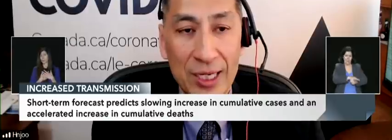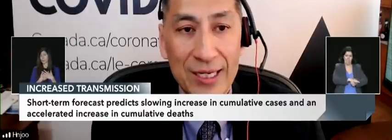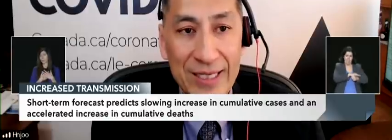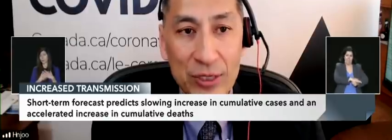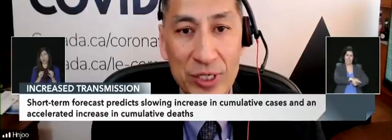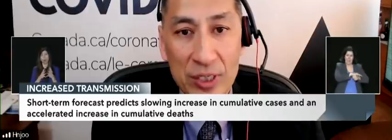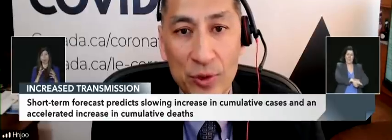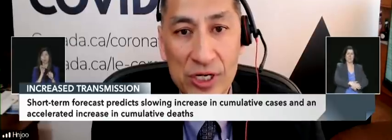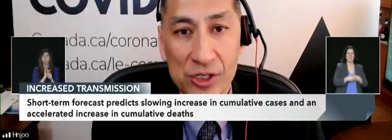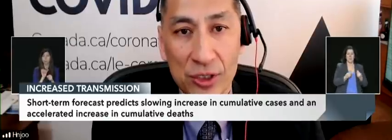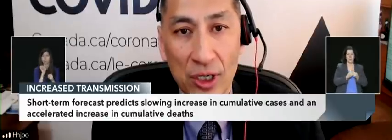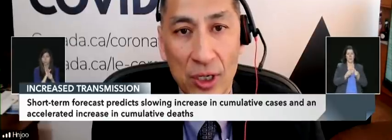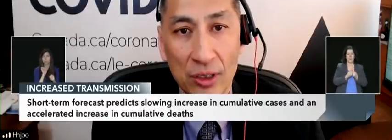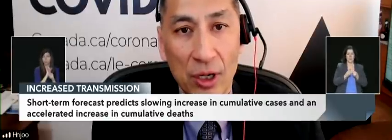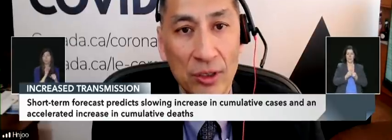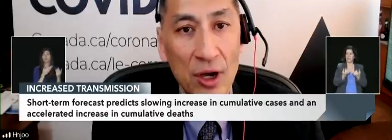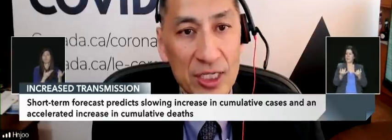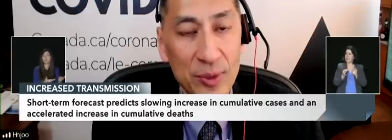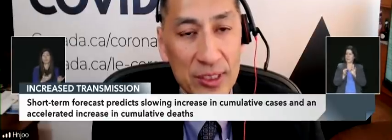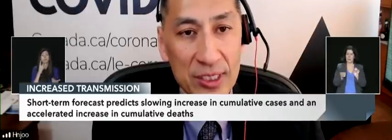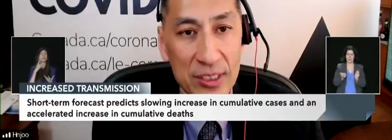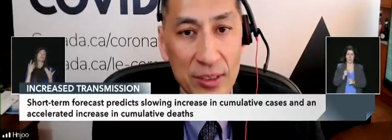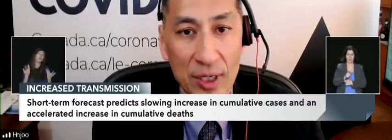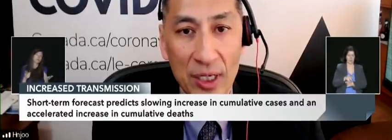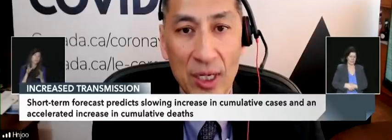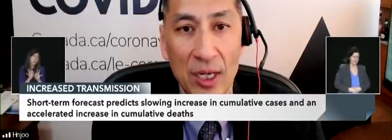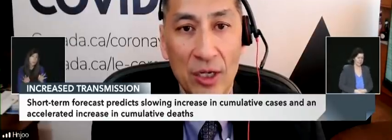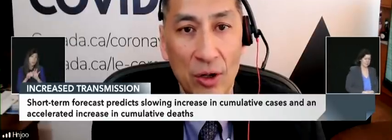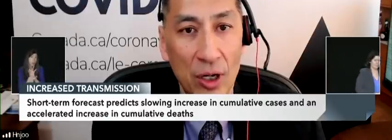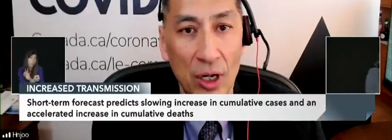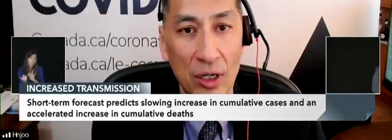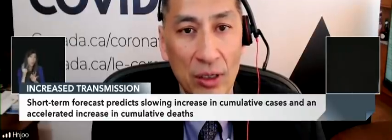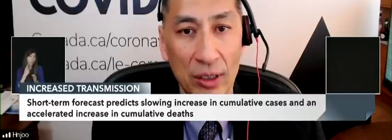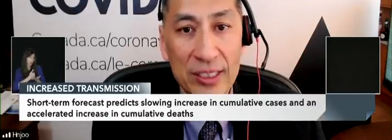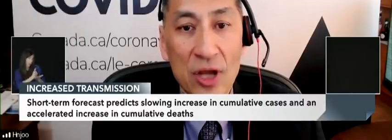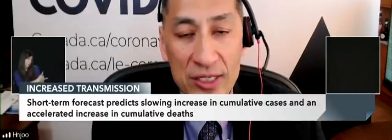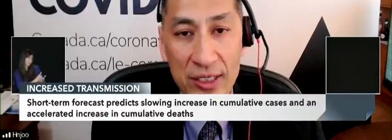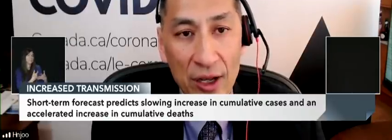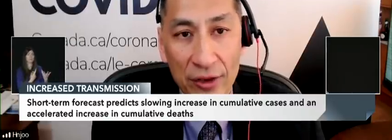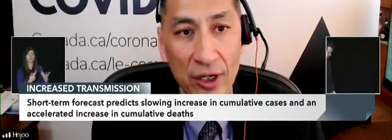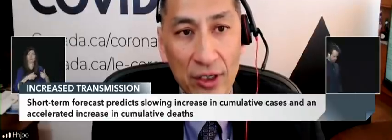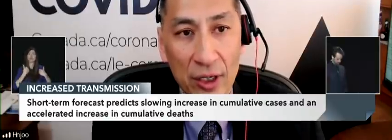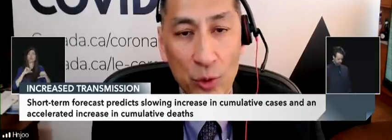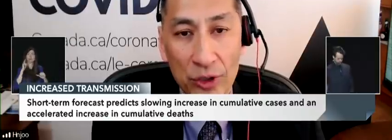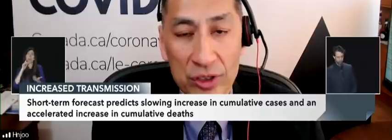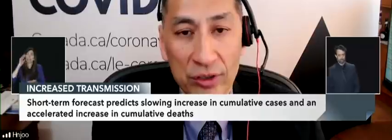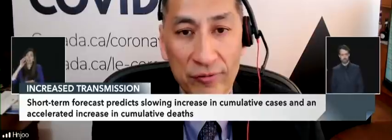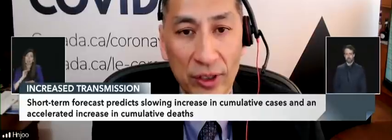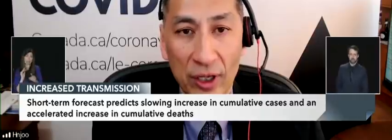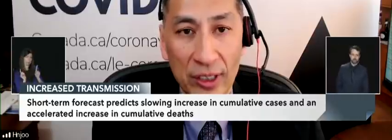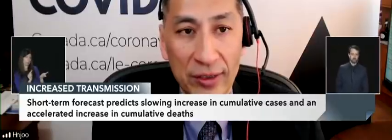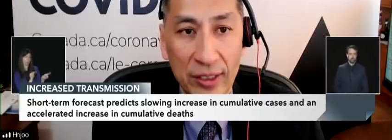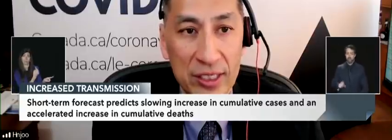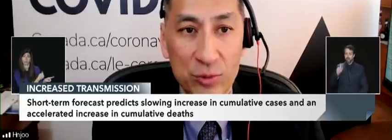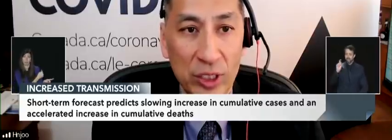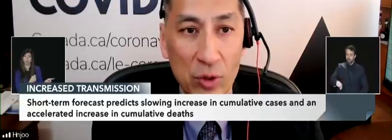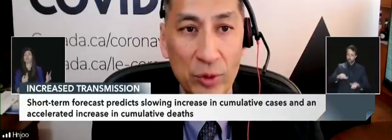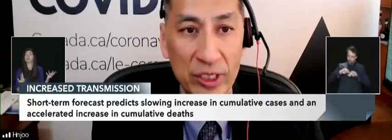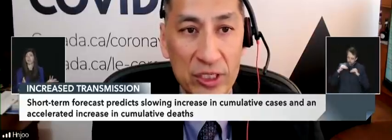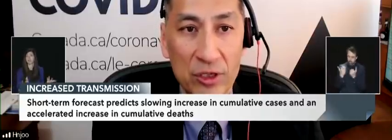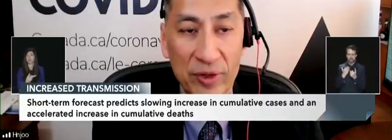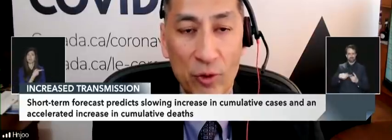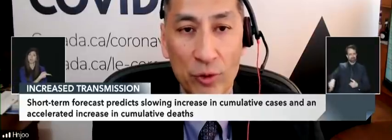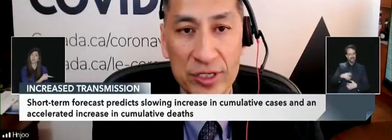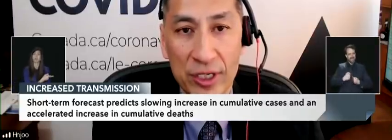collectively, to decrease the pressure on the hospital system, our exhausted healthcare workers on the front line, I think